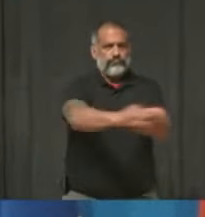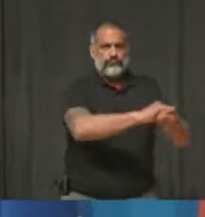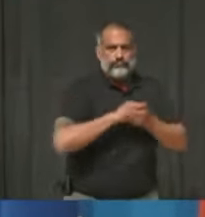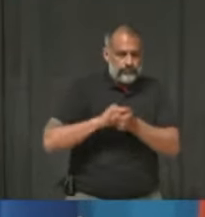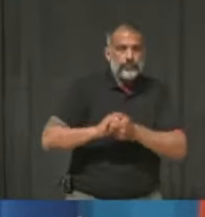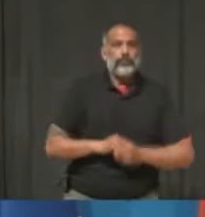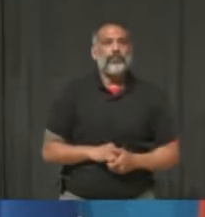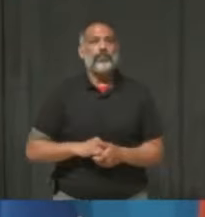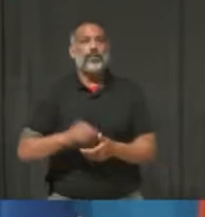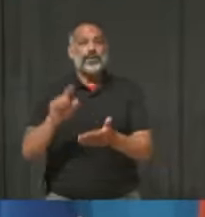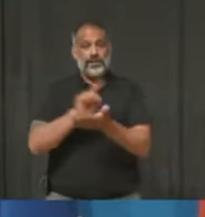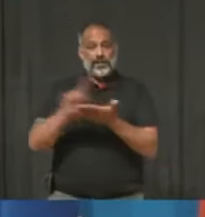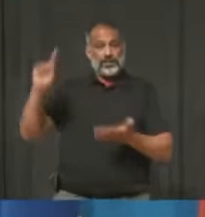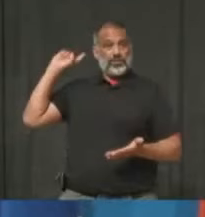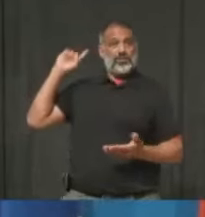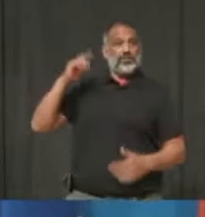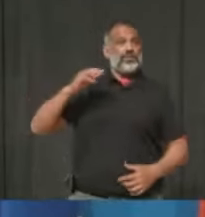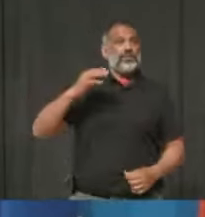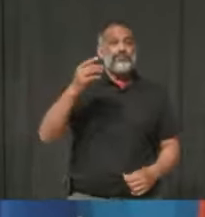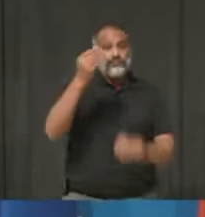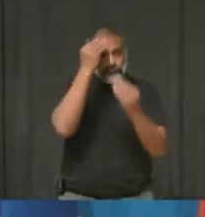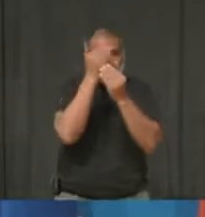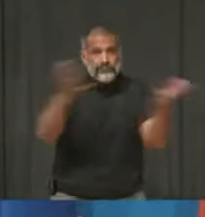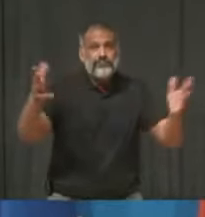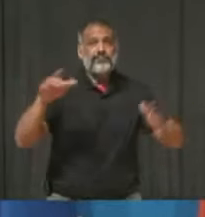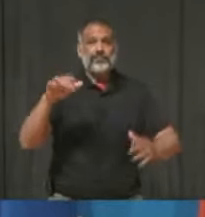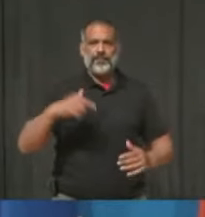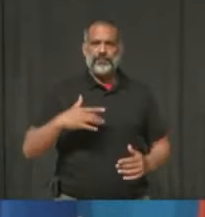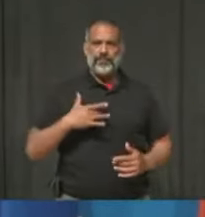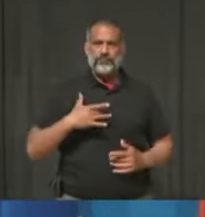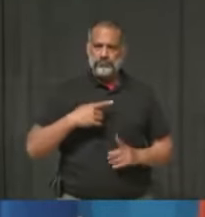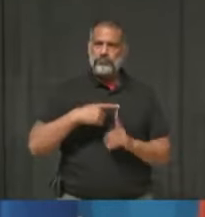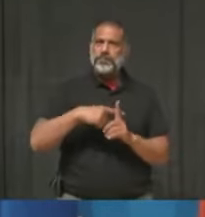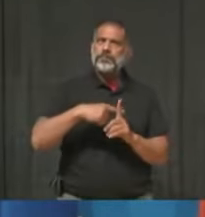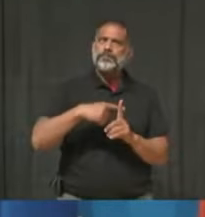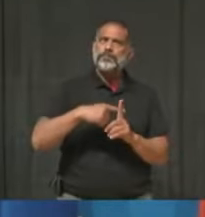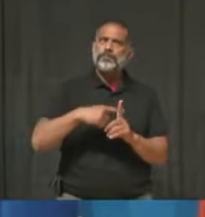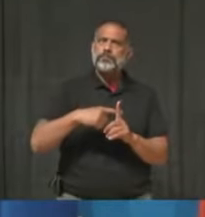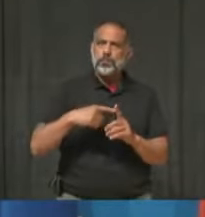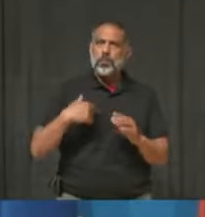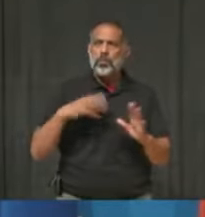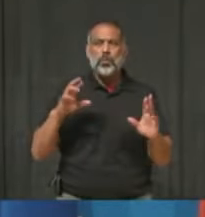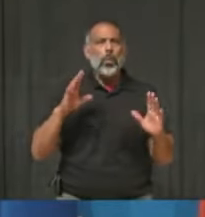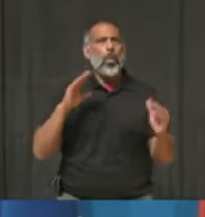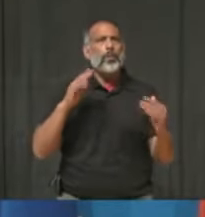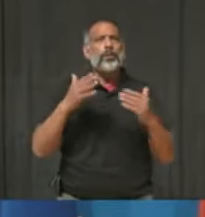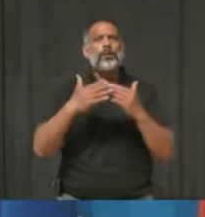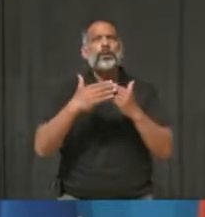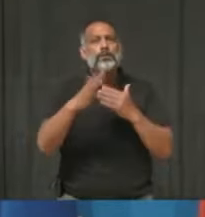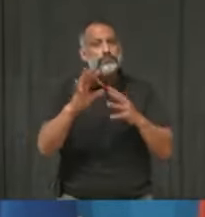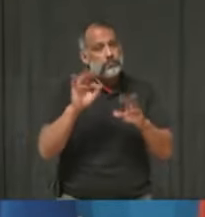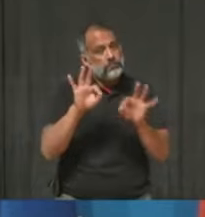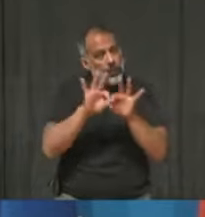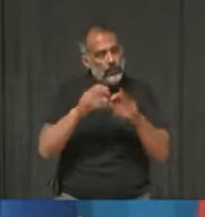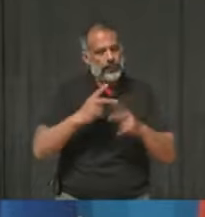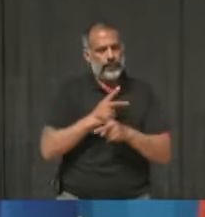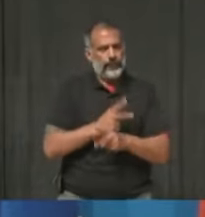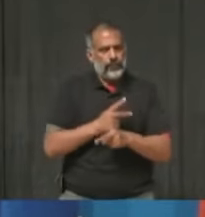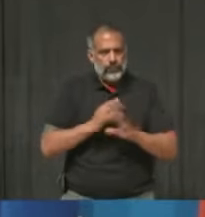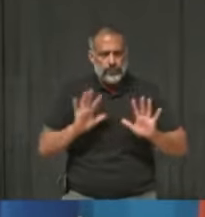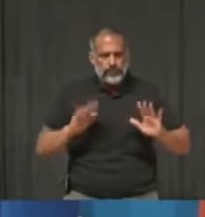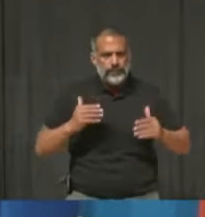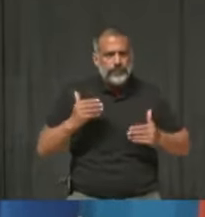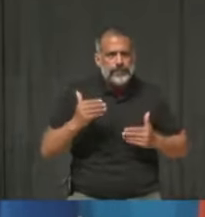Last week, I told you that I was starting to feel hopeful, cautiously optimistic, about the COVID-19